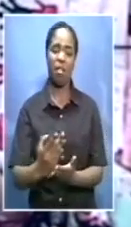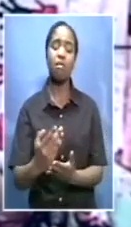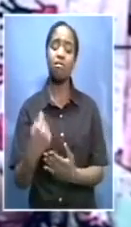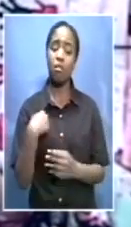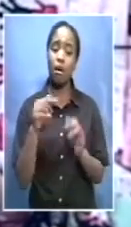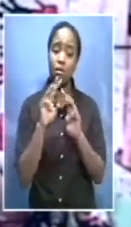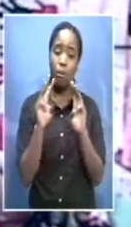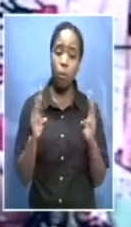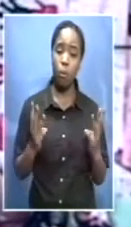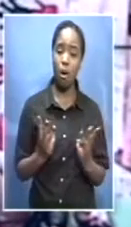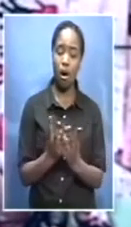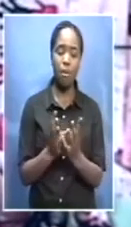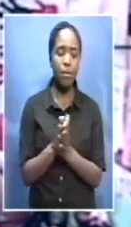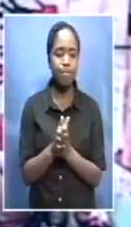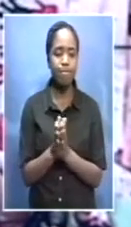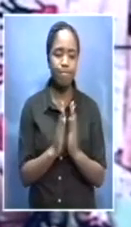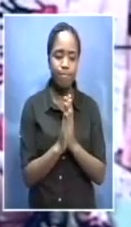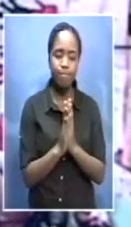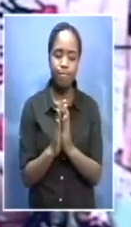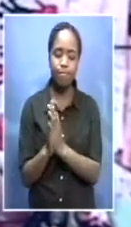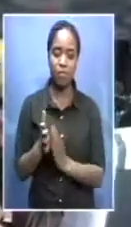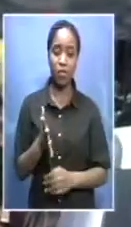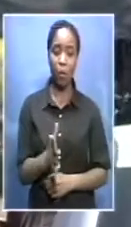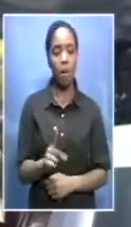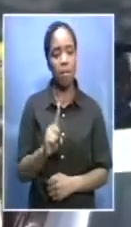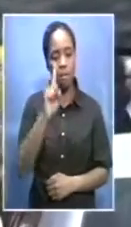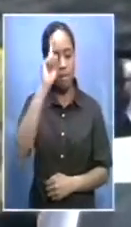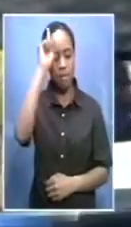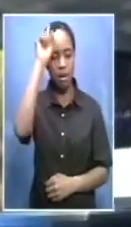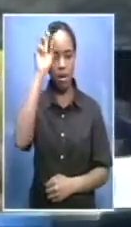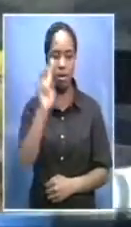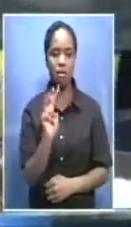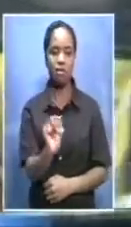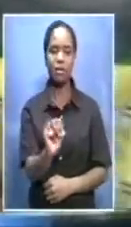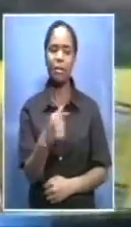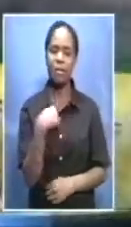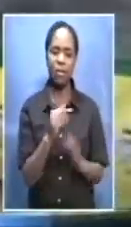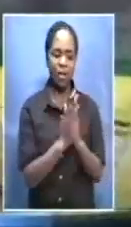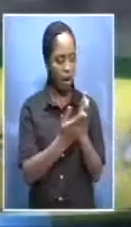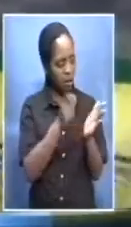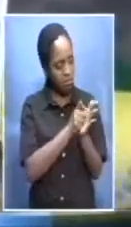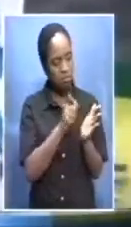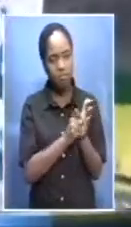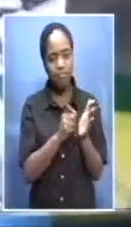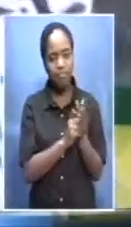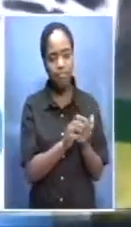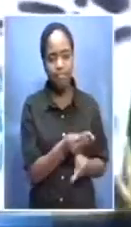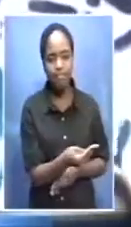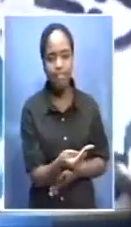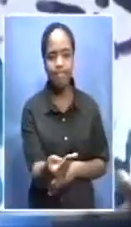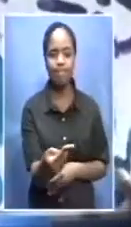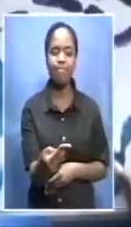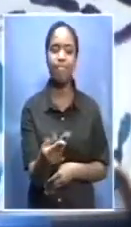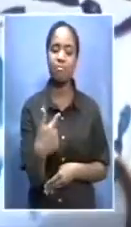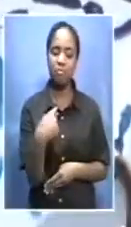wishes continue to pour in for the elder statesman more tributes more cards and more well wishes a special thank you from those close to